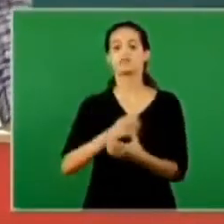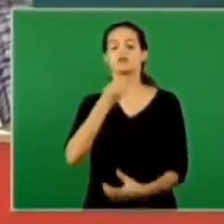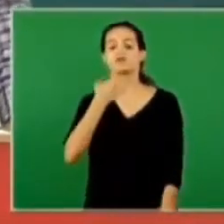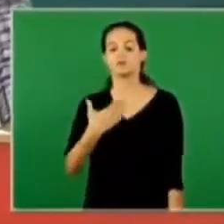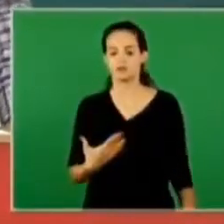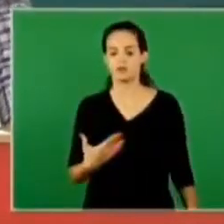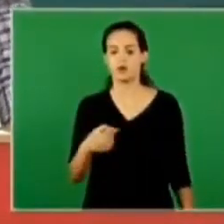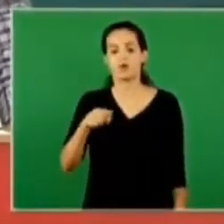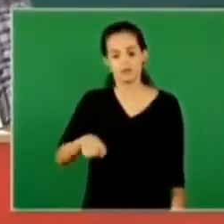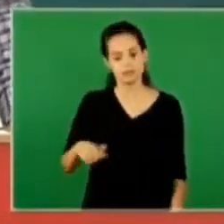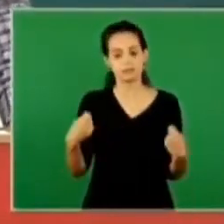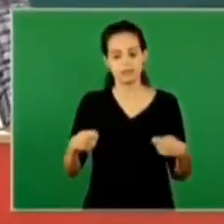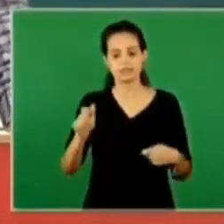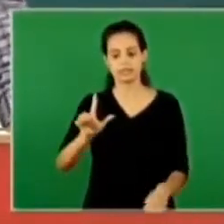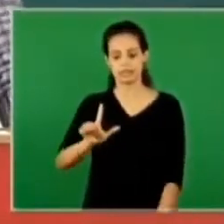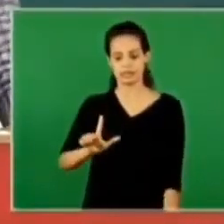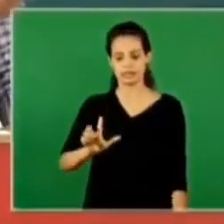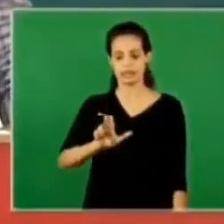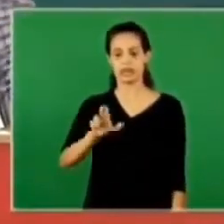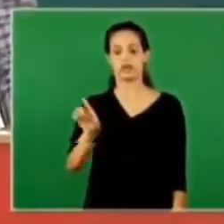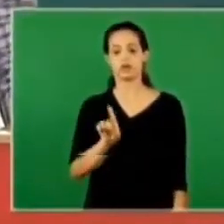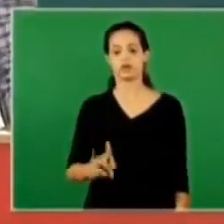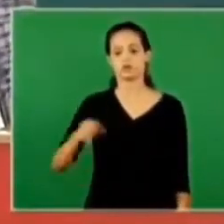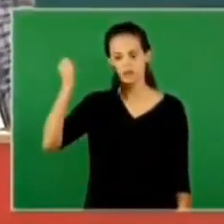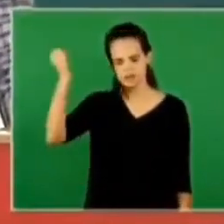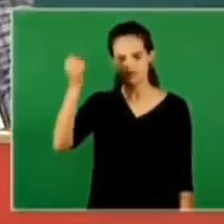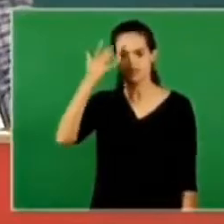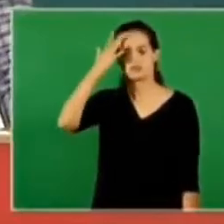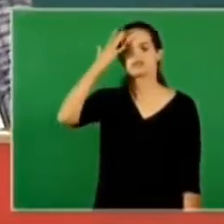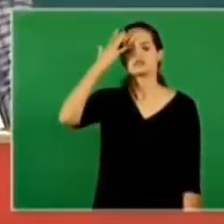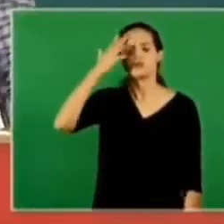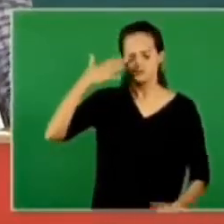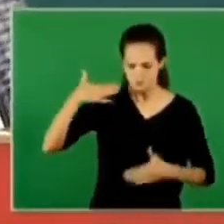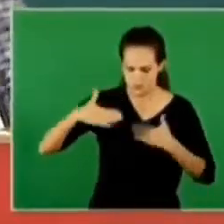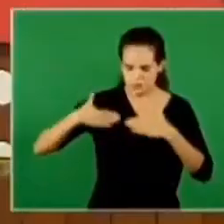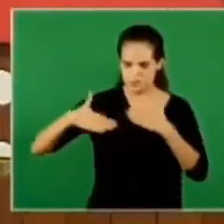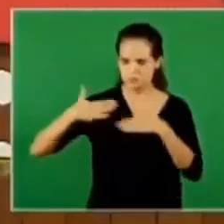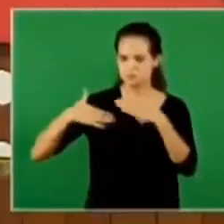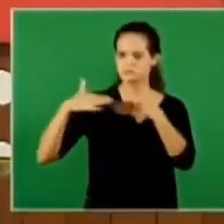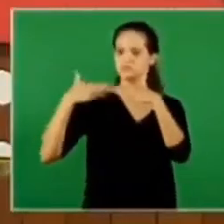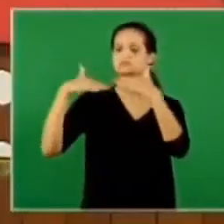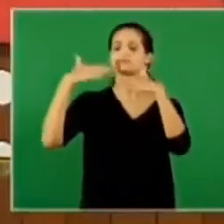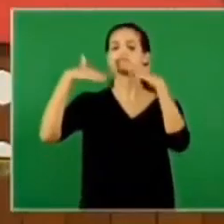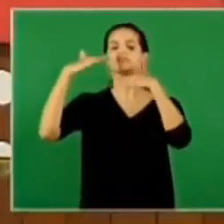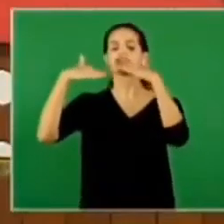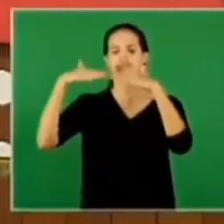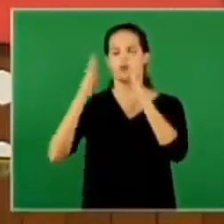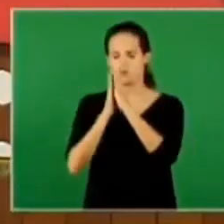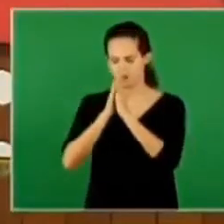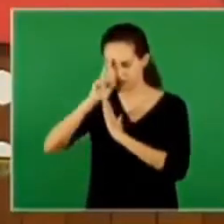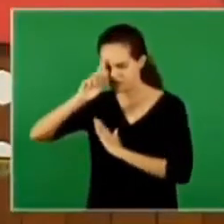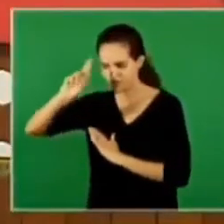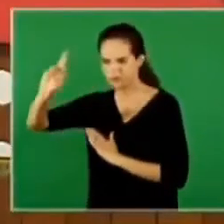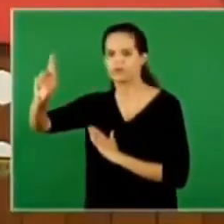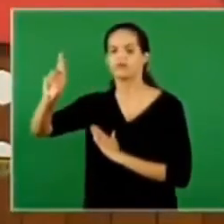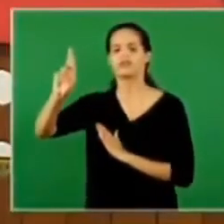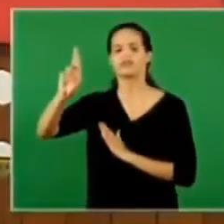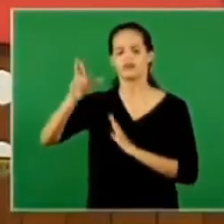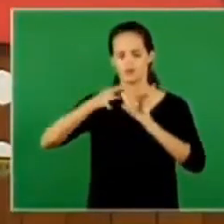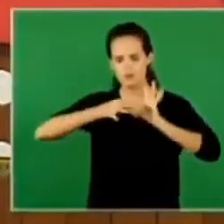to walk in the light don't stand still in the light walk in the light